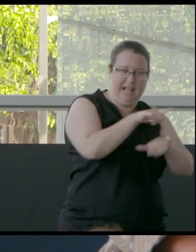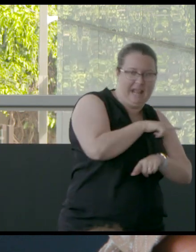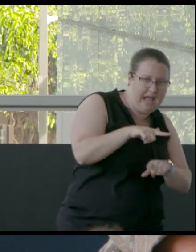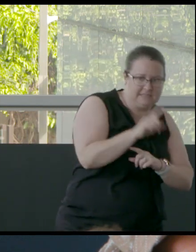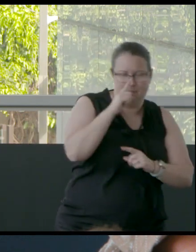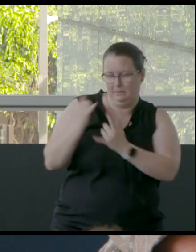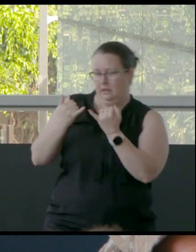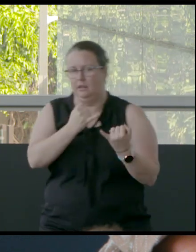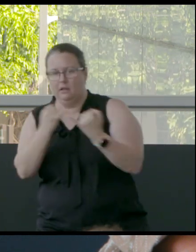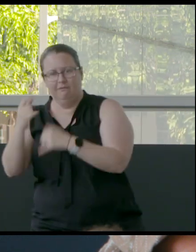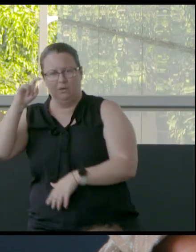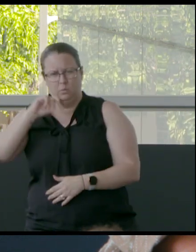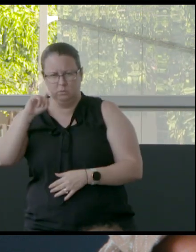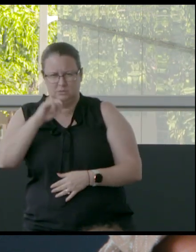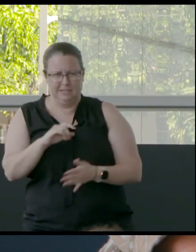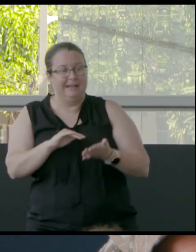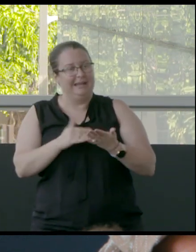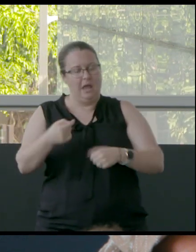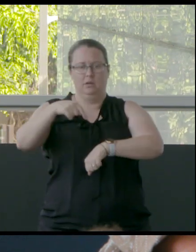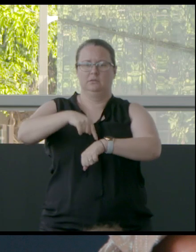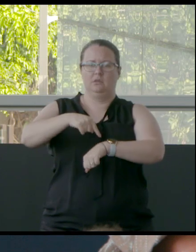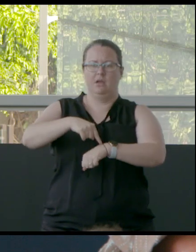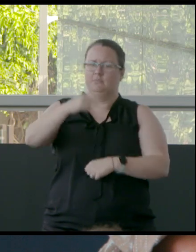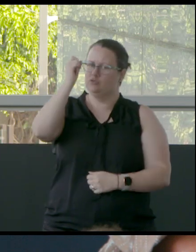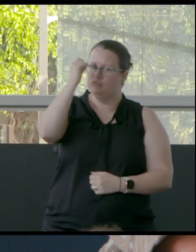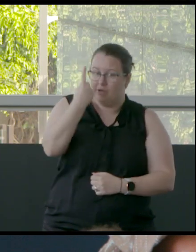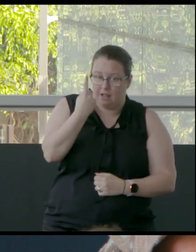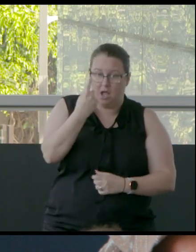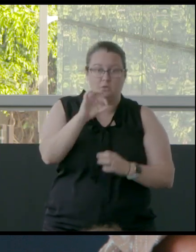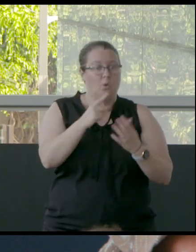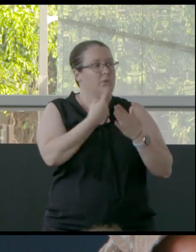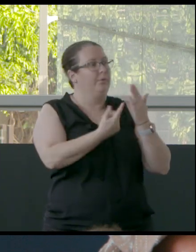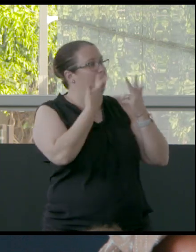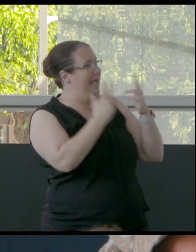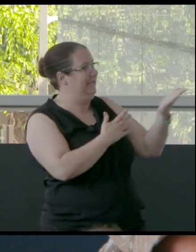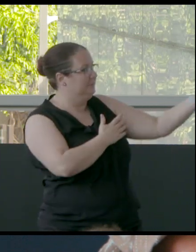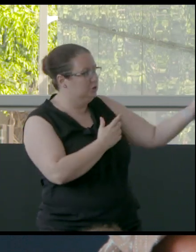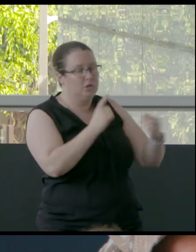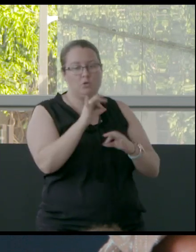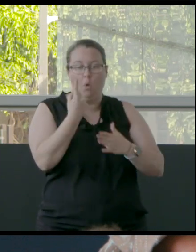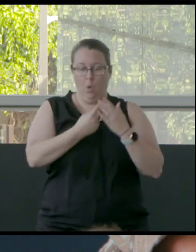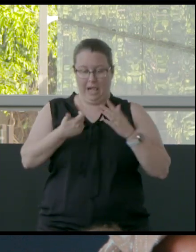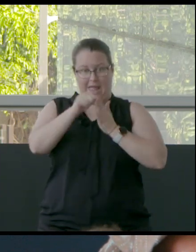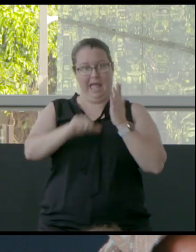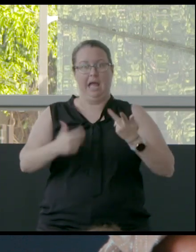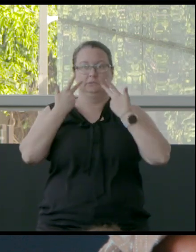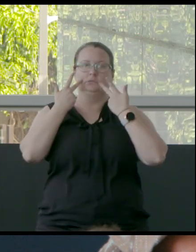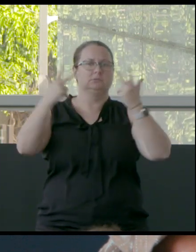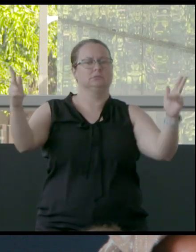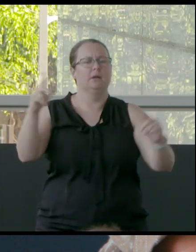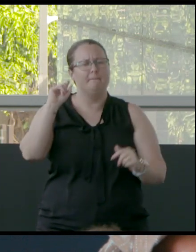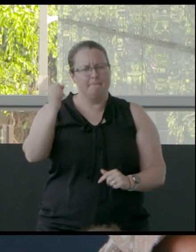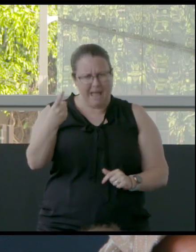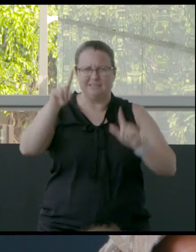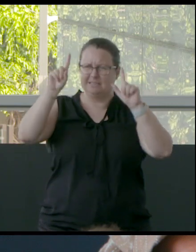I think it's time to recognise the opportunity that we have, not just through exhibition, not just artists, but the sophisticated